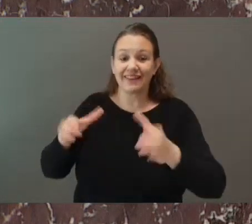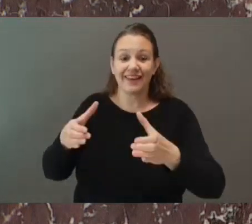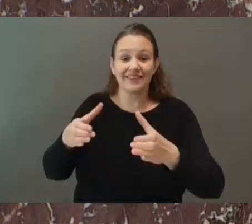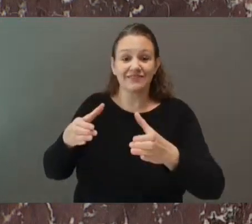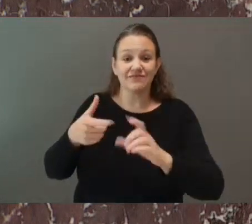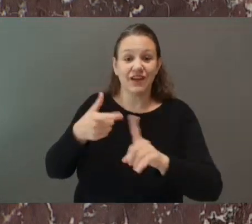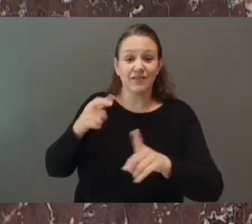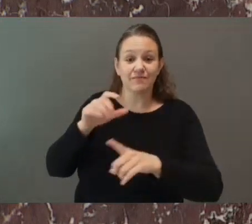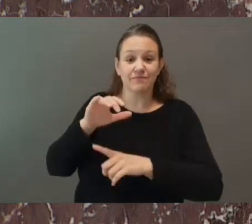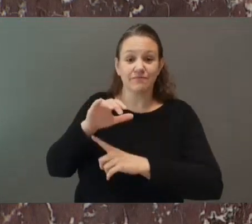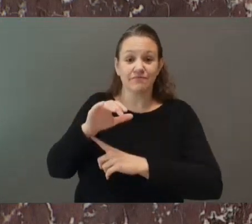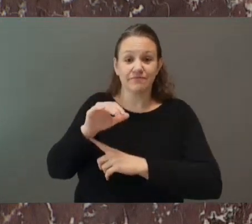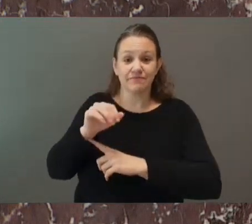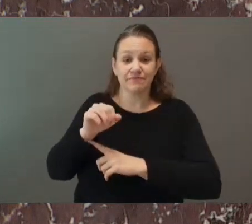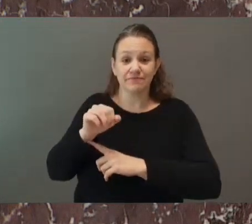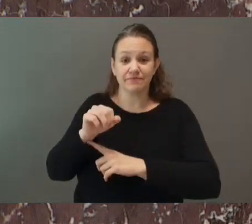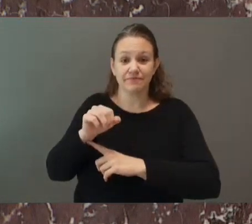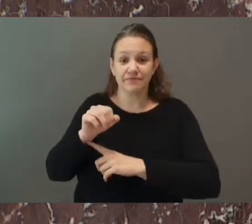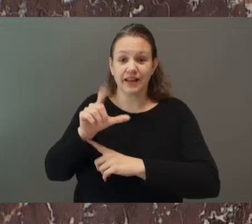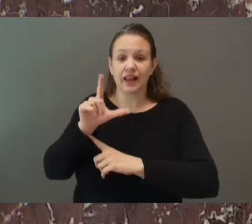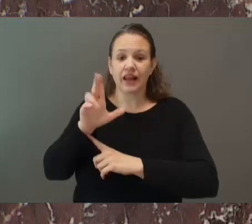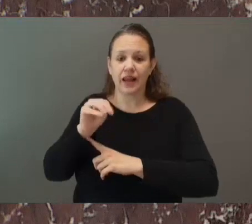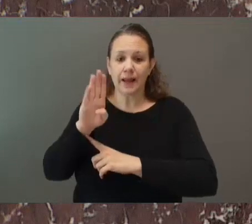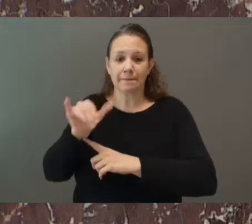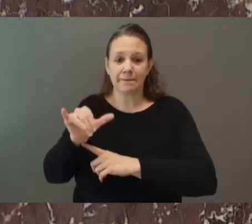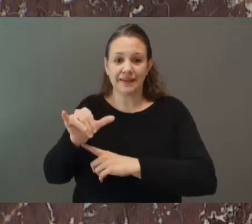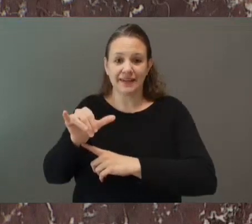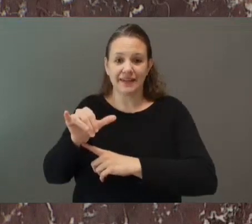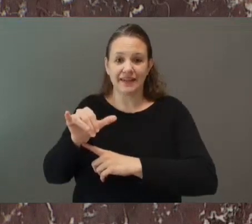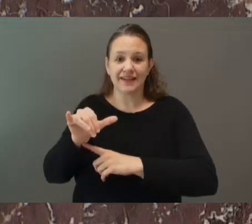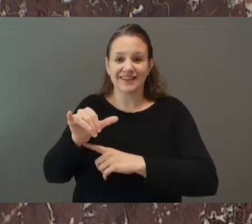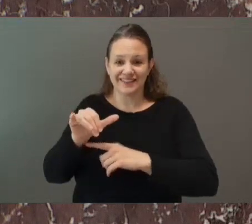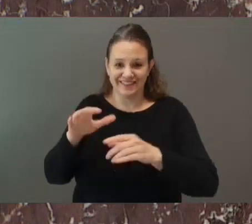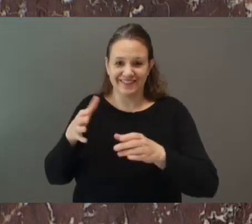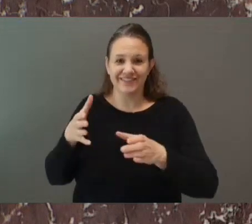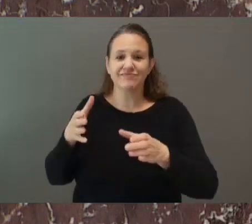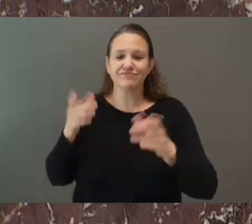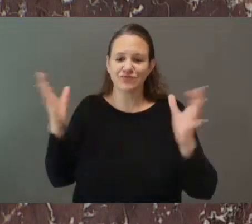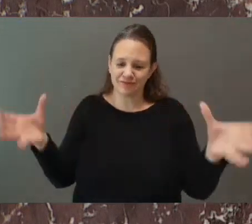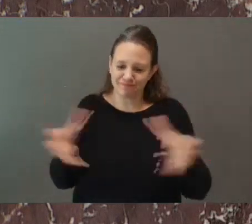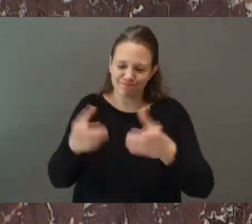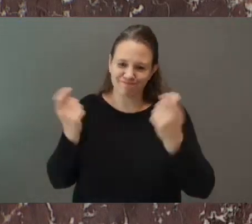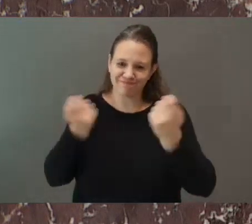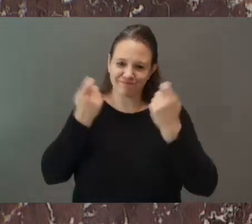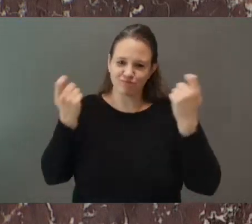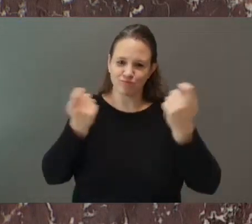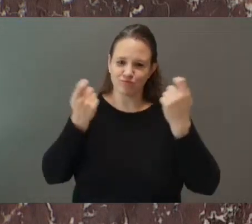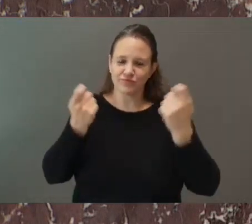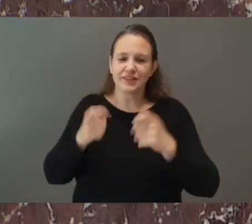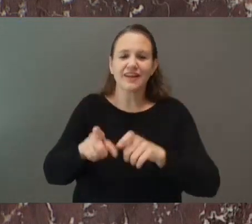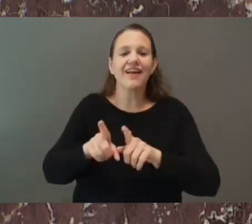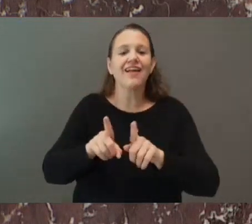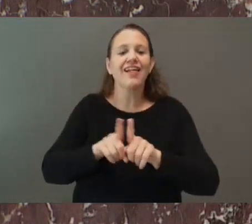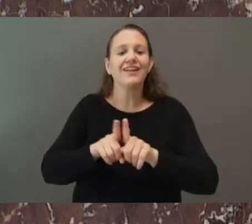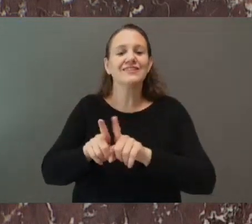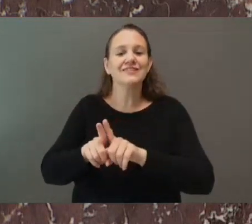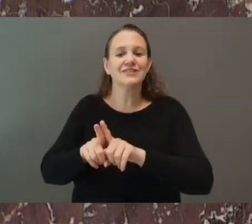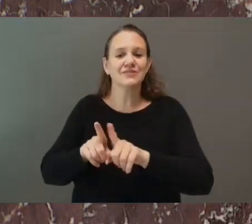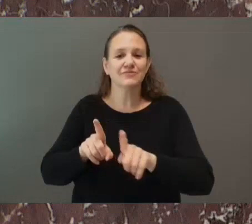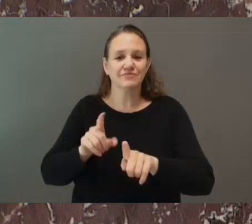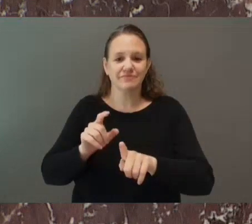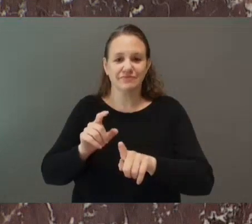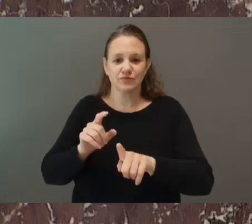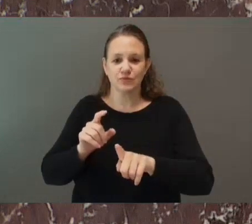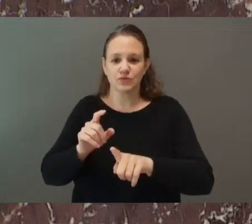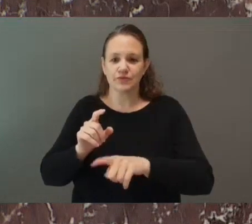accomplishment. They will be followed by the grad classes from Calamaca Secondary, Clarence Fulton, W.L. Seaton, Vernon